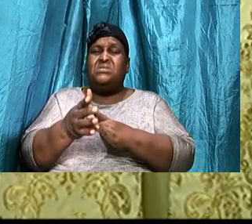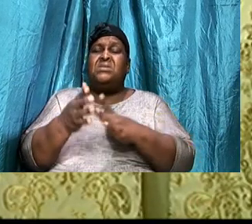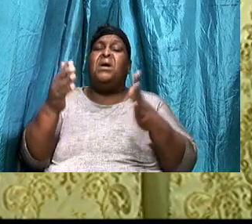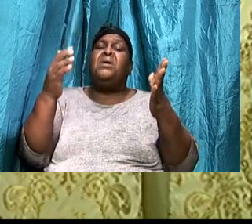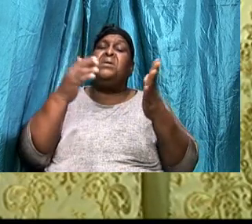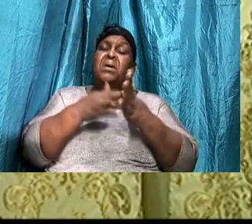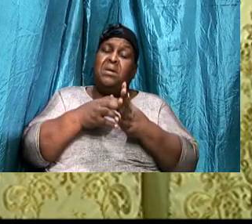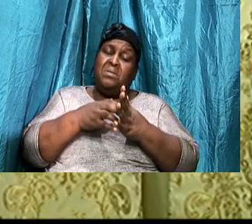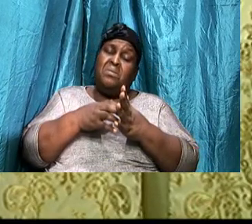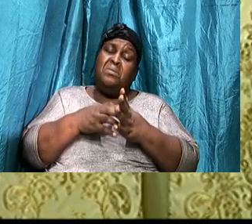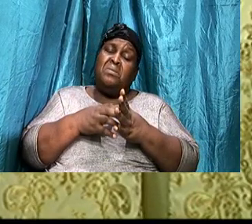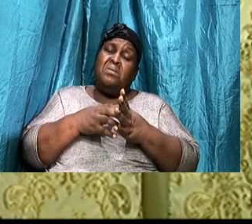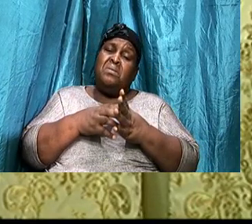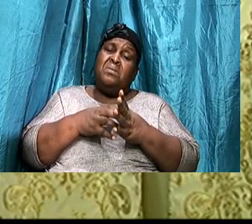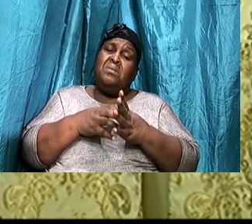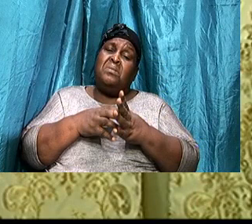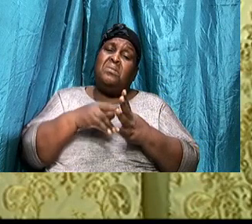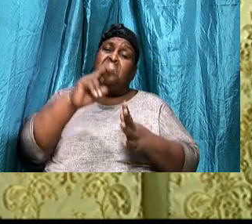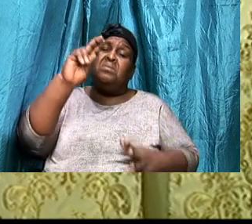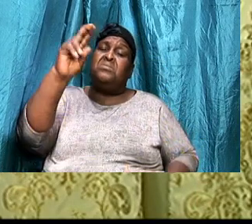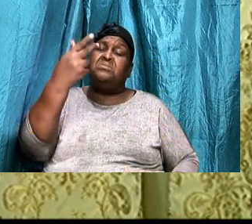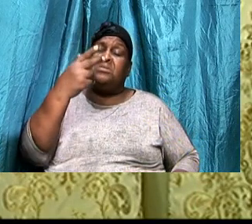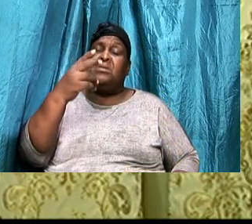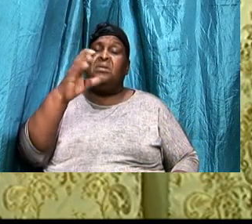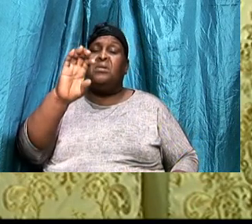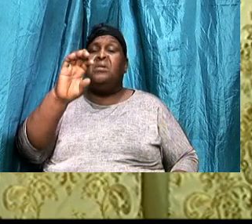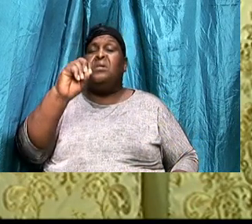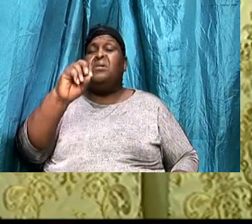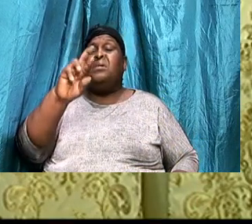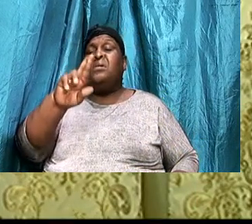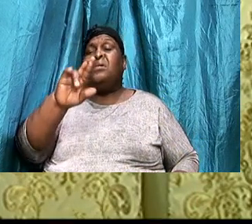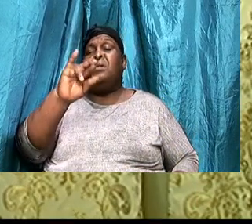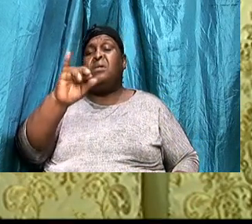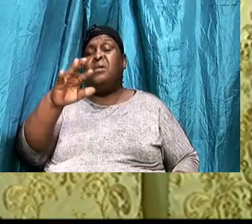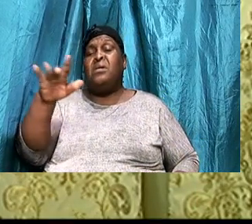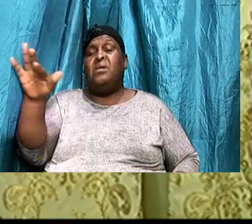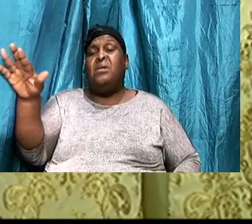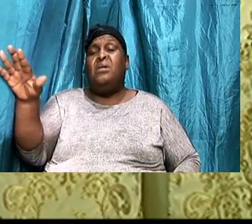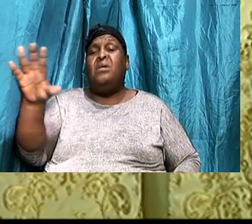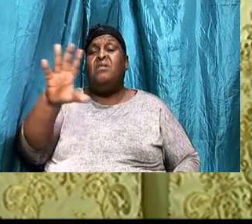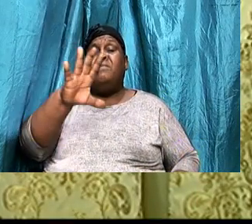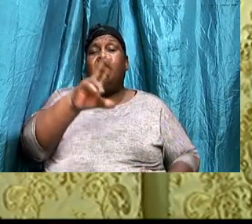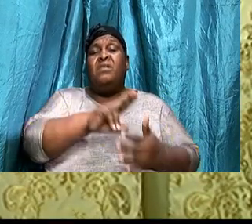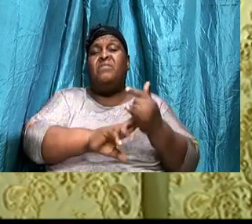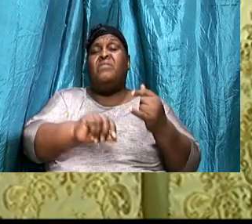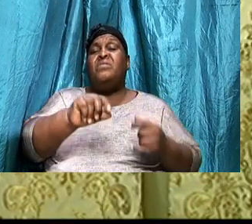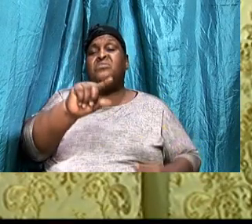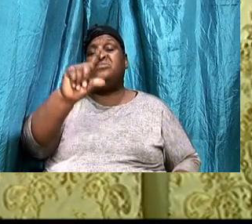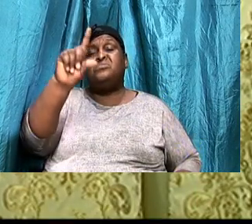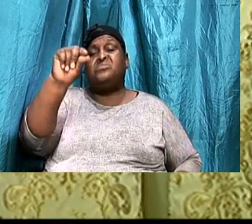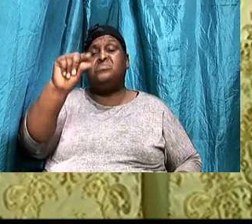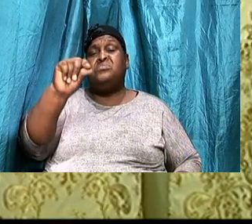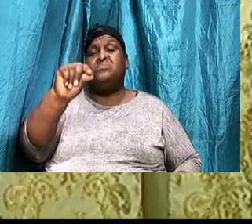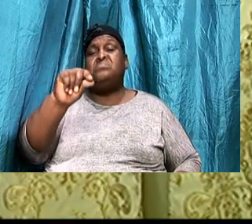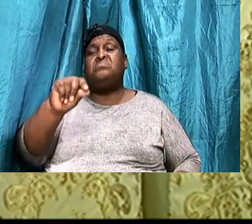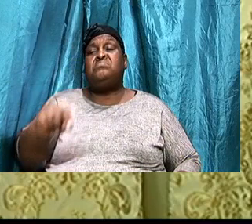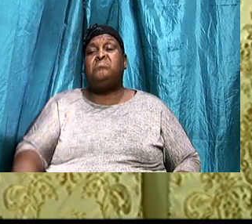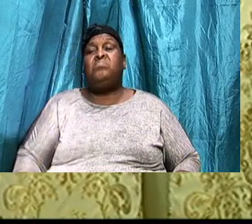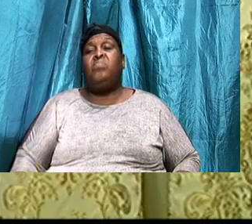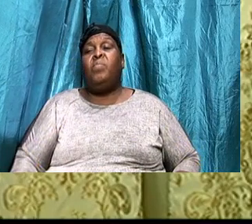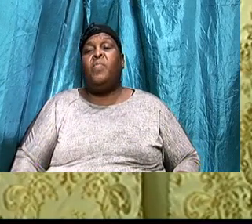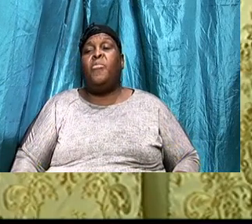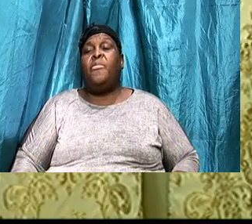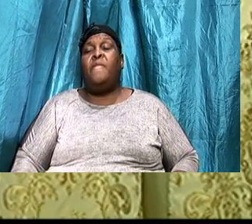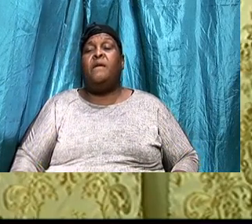If we go back, To 2nd Corinthians 5, Verses 20, And I did say, I think, 2nd Corinthians 6, Is 2nd Corinthians